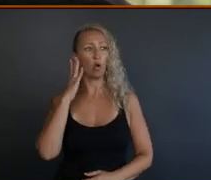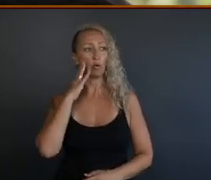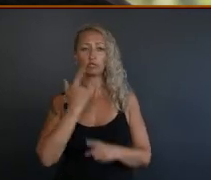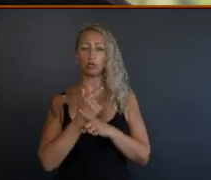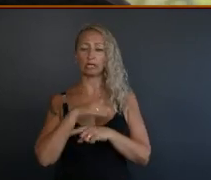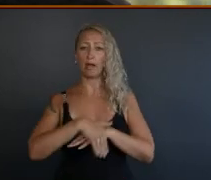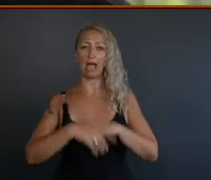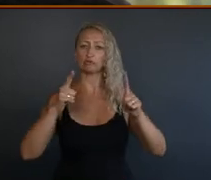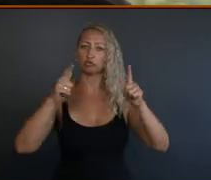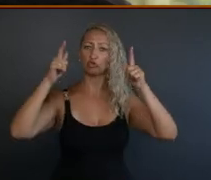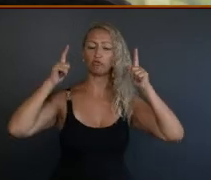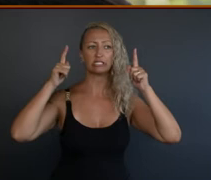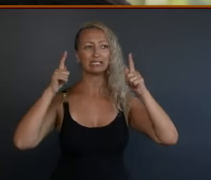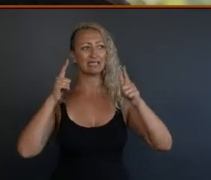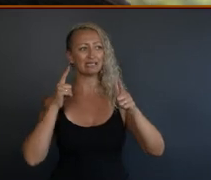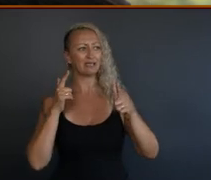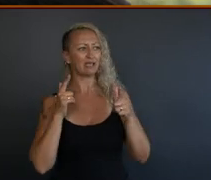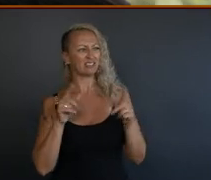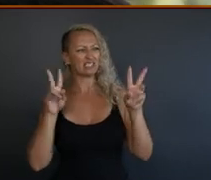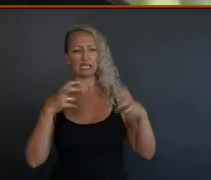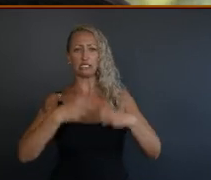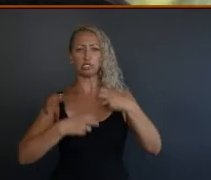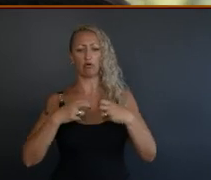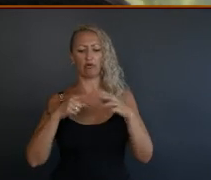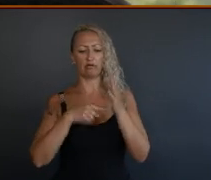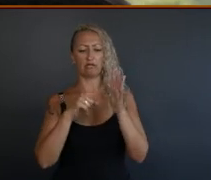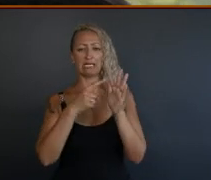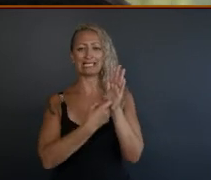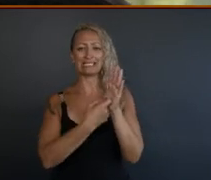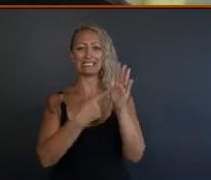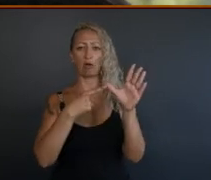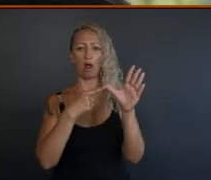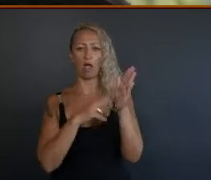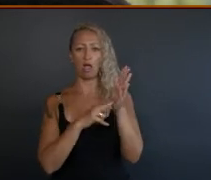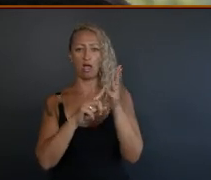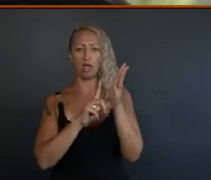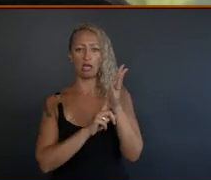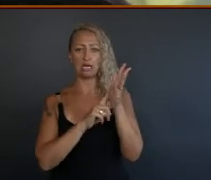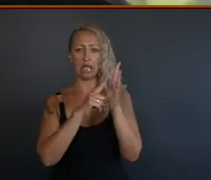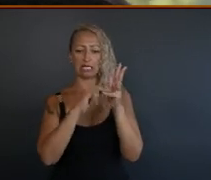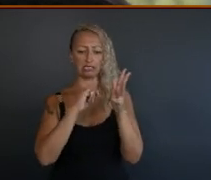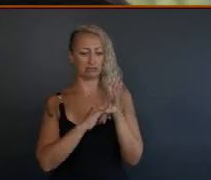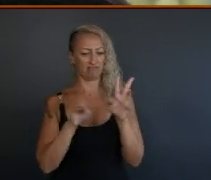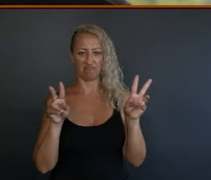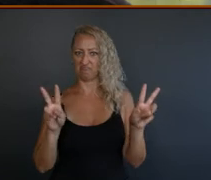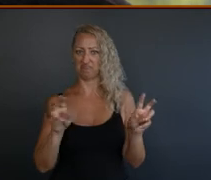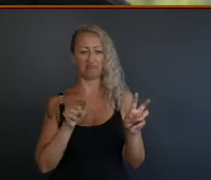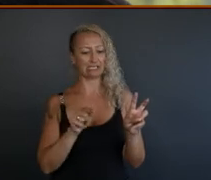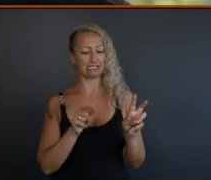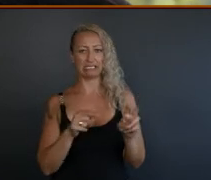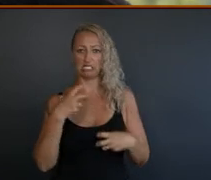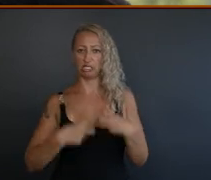sovereignty. It's about the issue of terra nullius that's ingrained within these institutions as well. You know, fundamentally today we